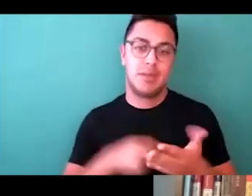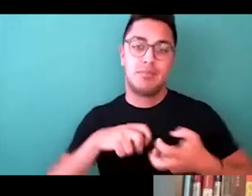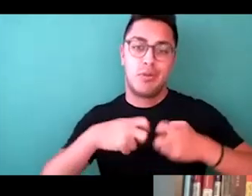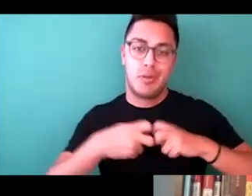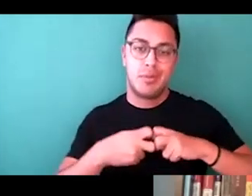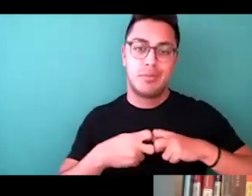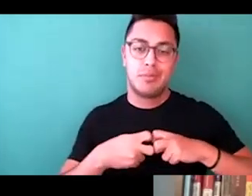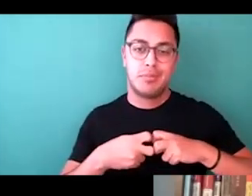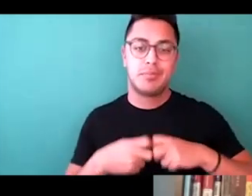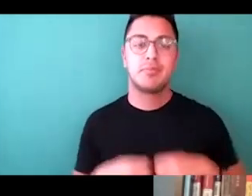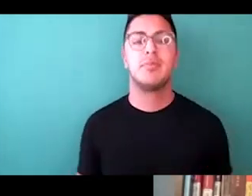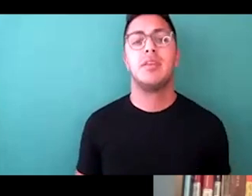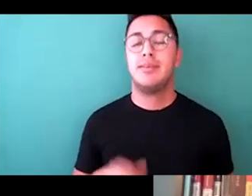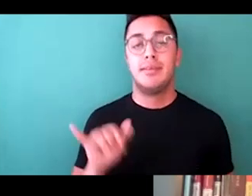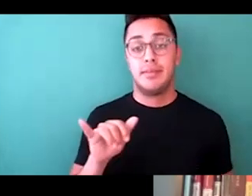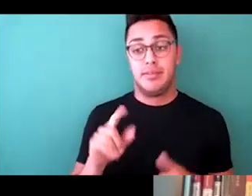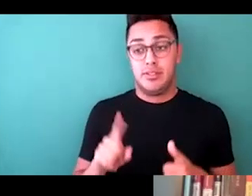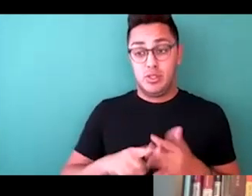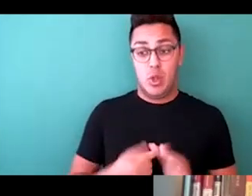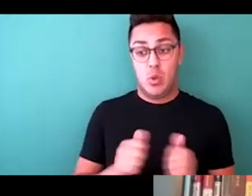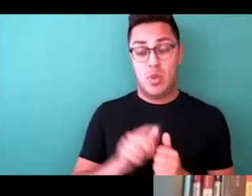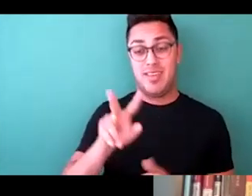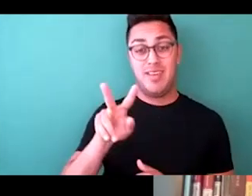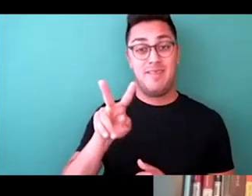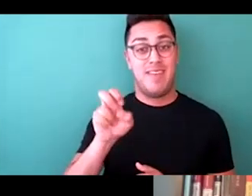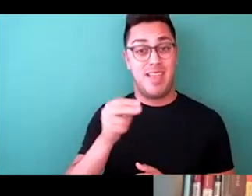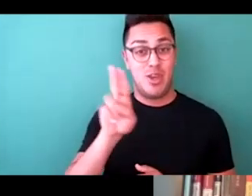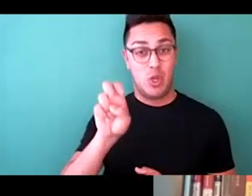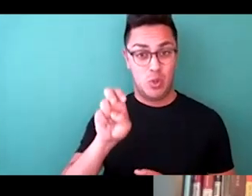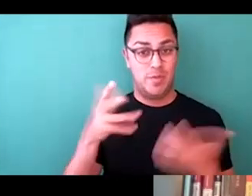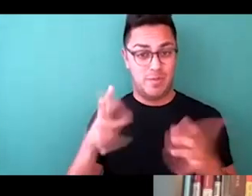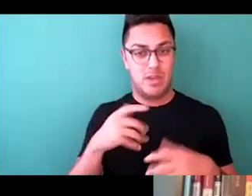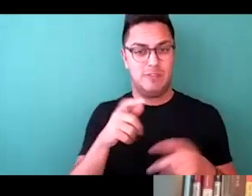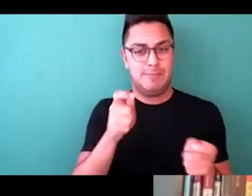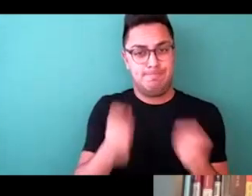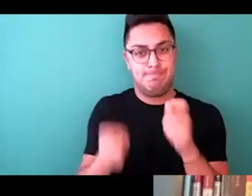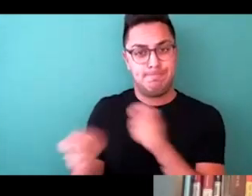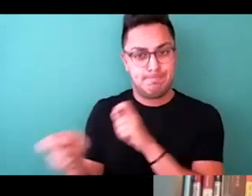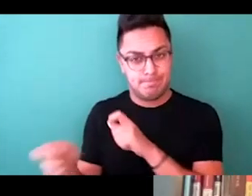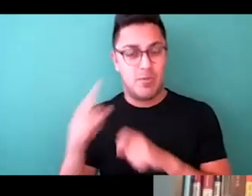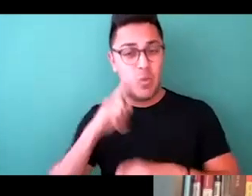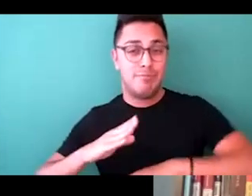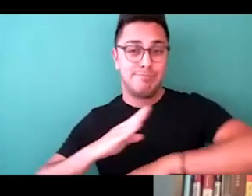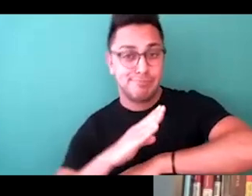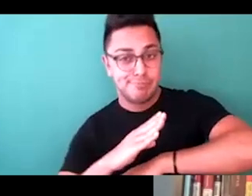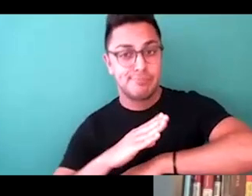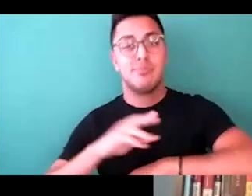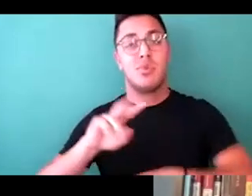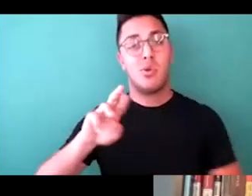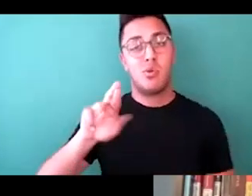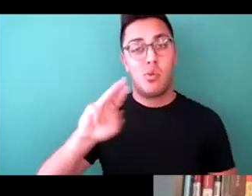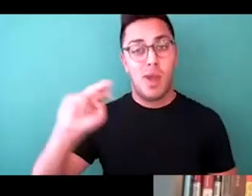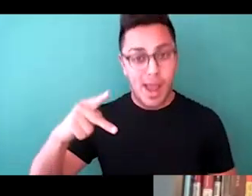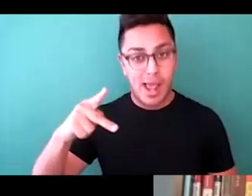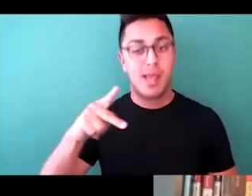a venue that has made those modifications in terms of ramps, elevators, just